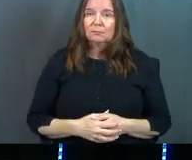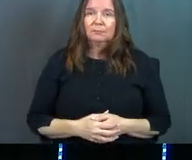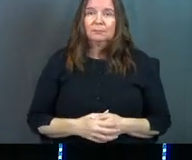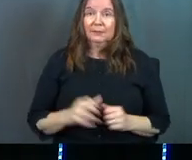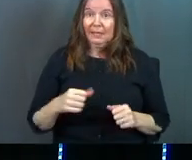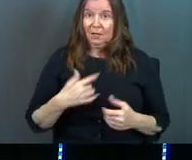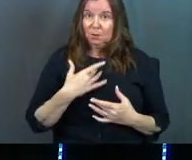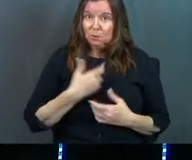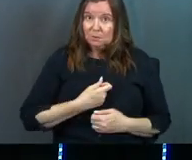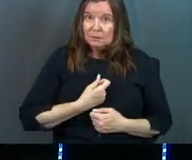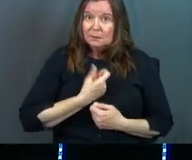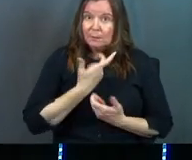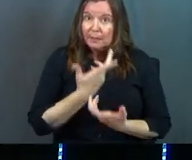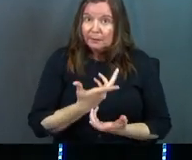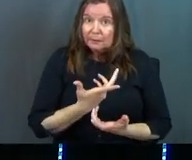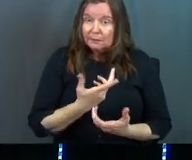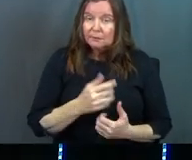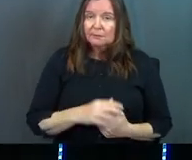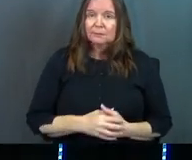Can you speak it?